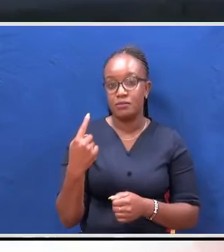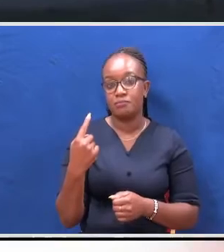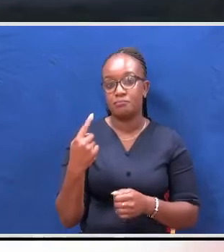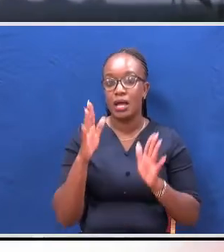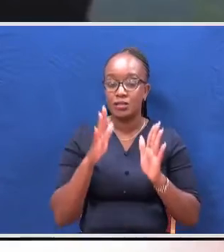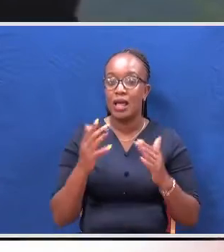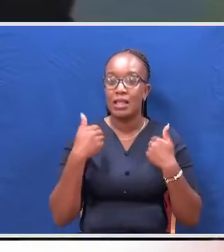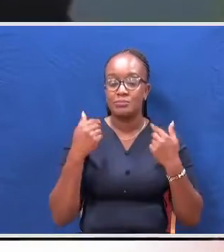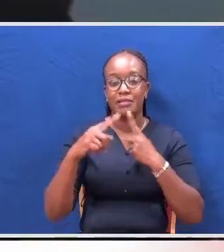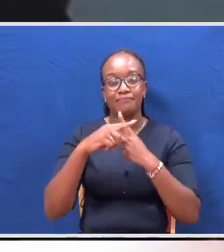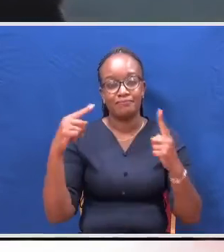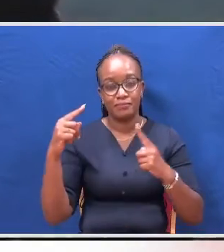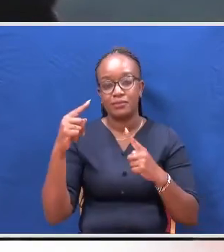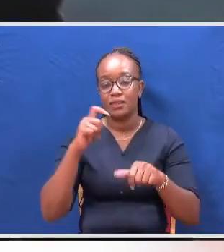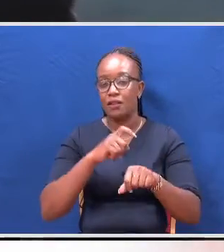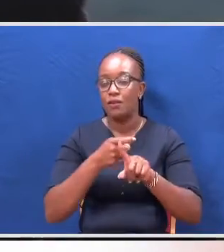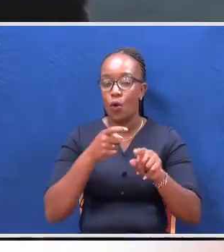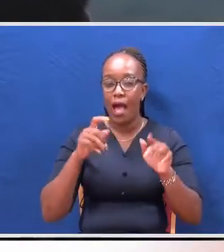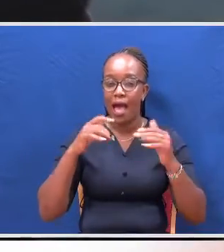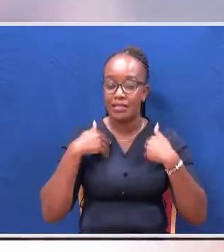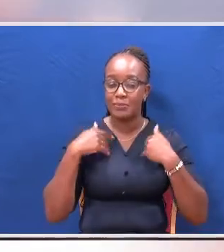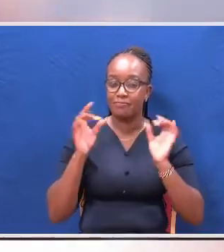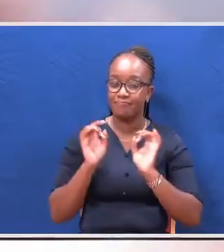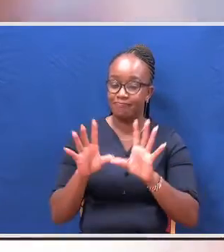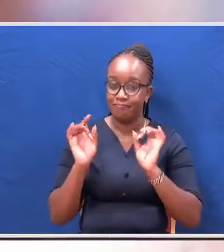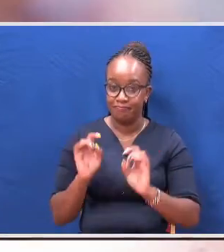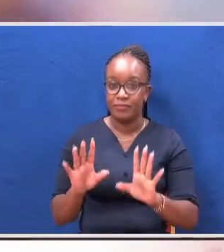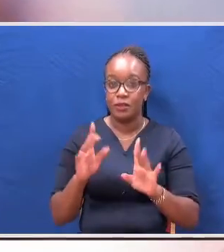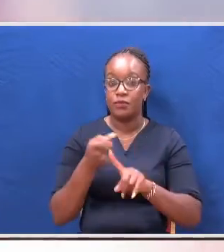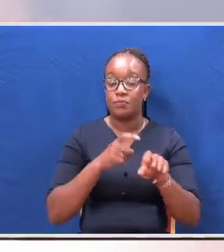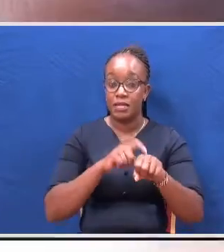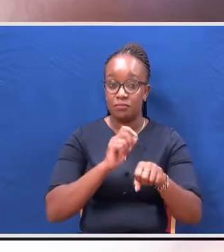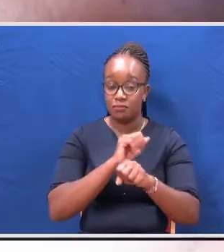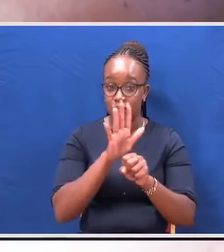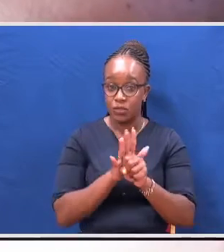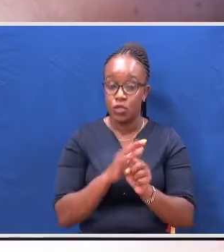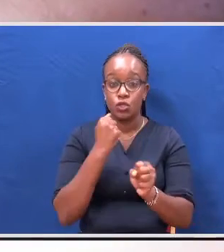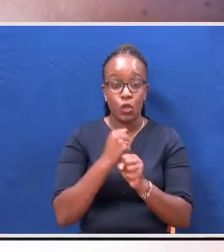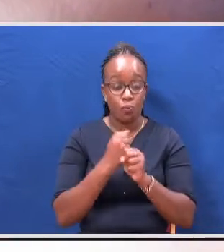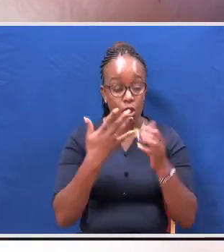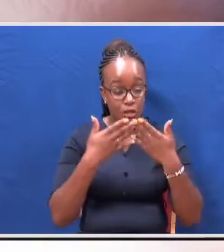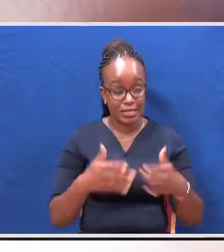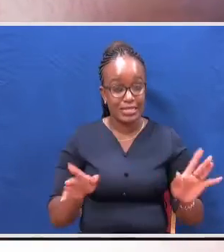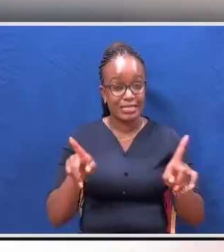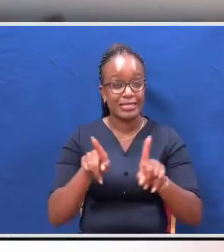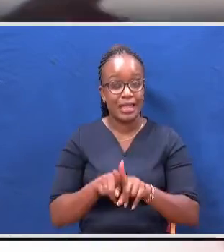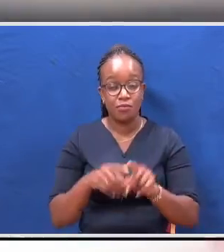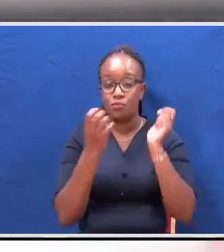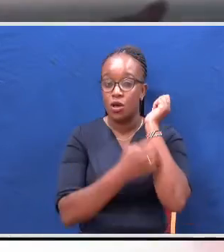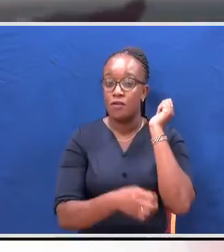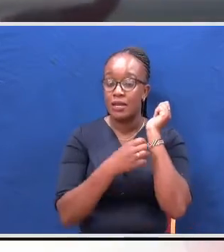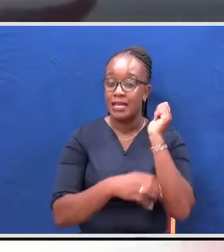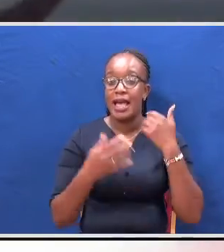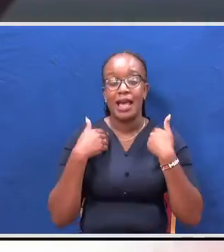since the pandemic began meanwhile job losses and increased poverty has driven a growth in the hunting